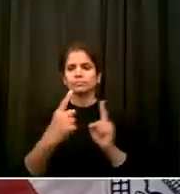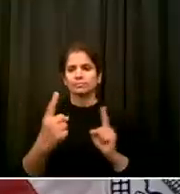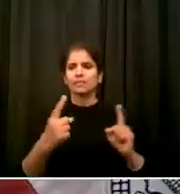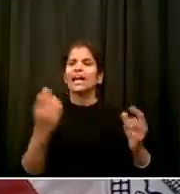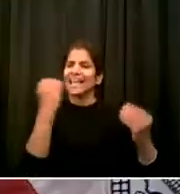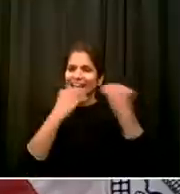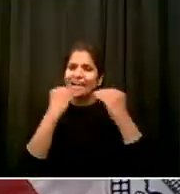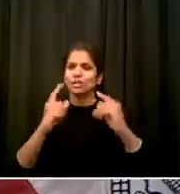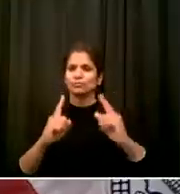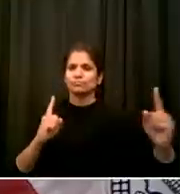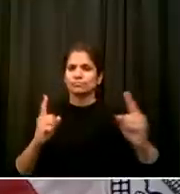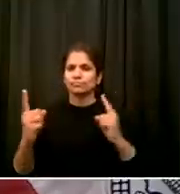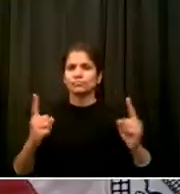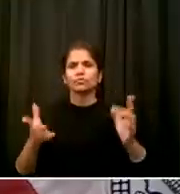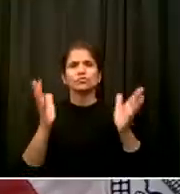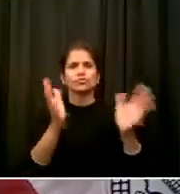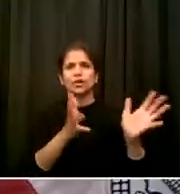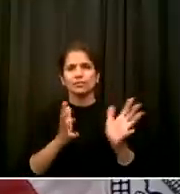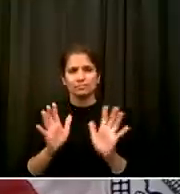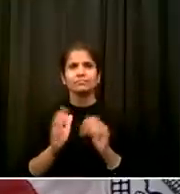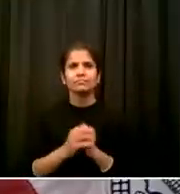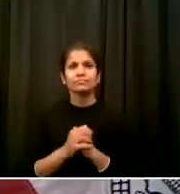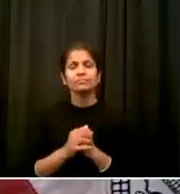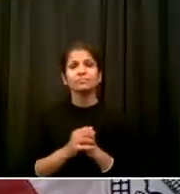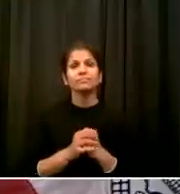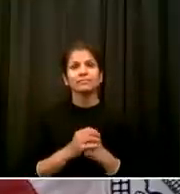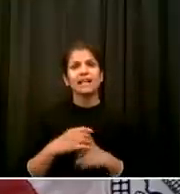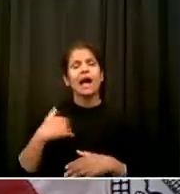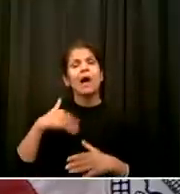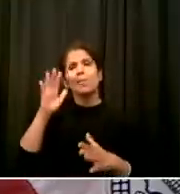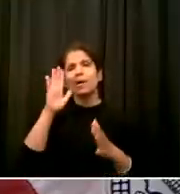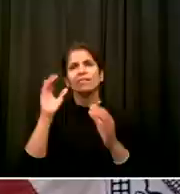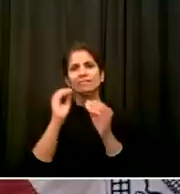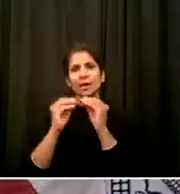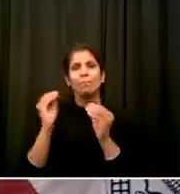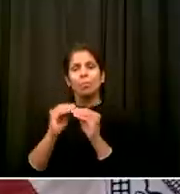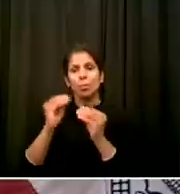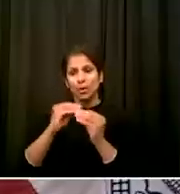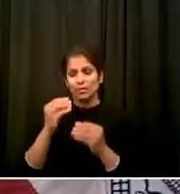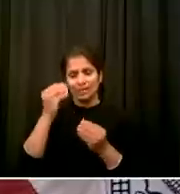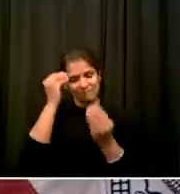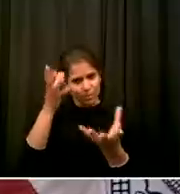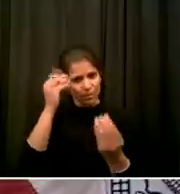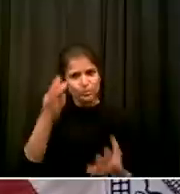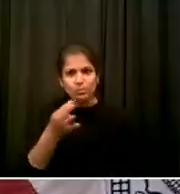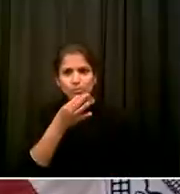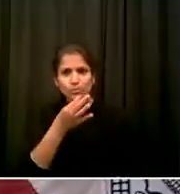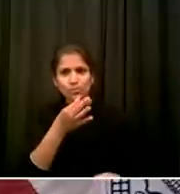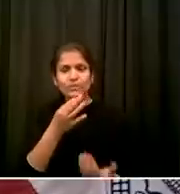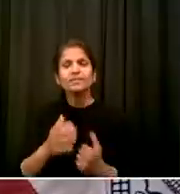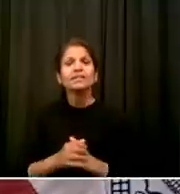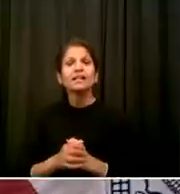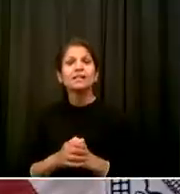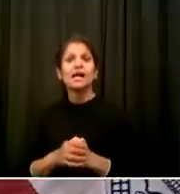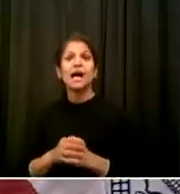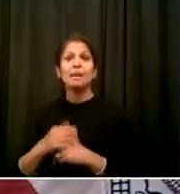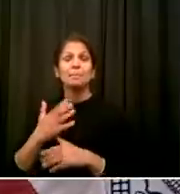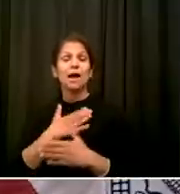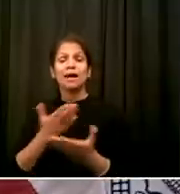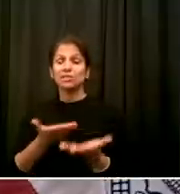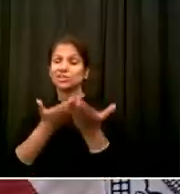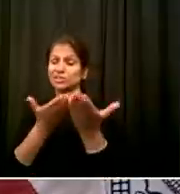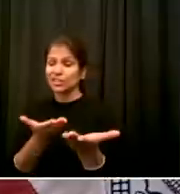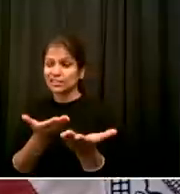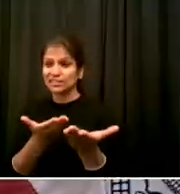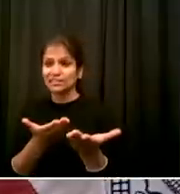lot more in a few weeks So the other thing, last thing I'd say, Aaron, is take it slow Because we will know more in a few weeks As to